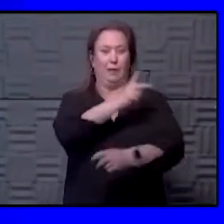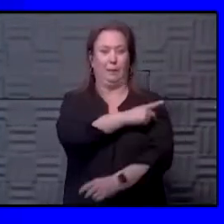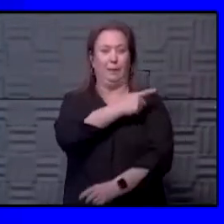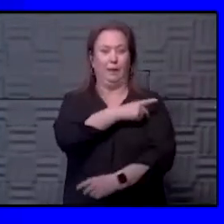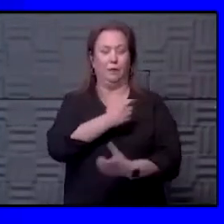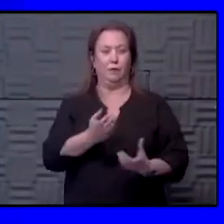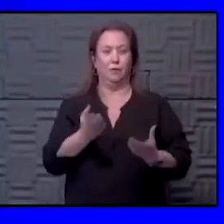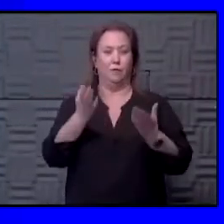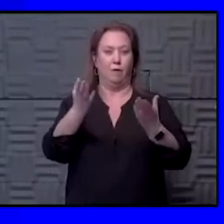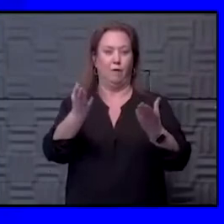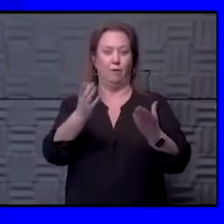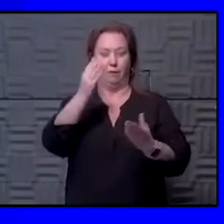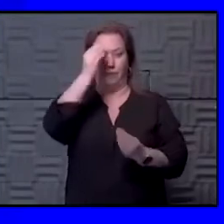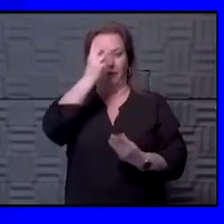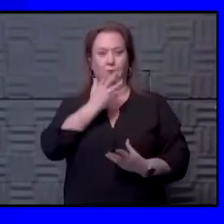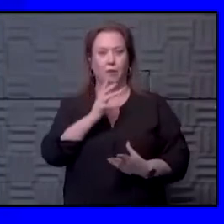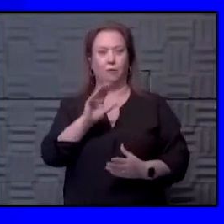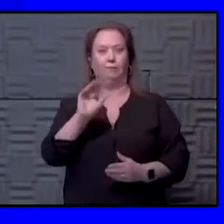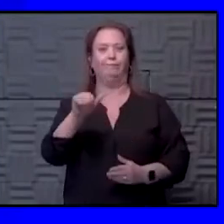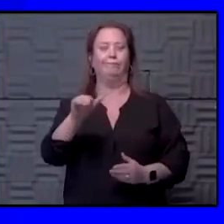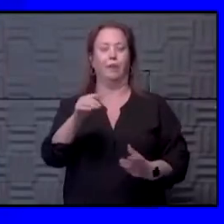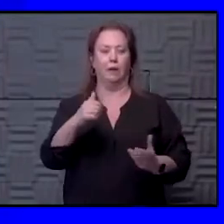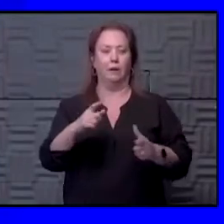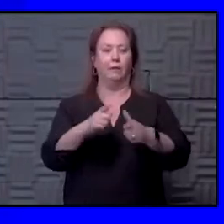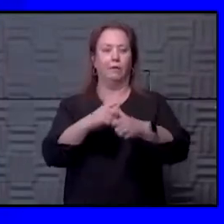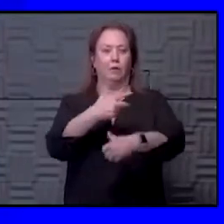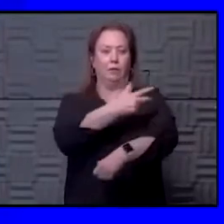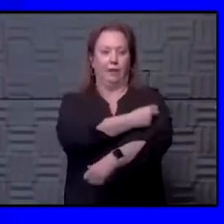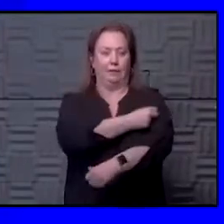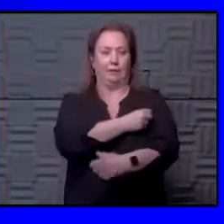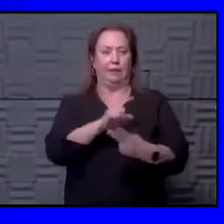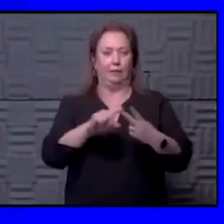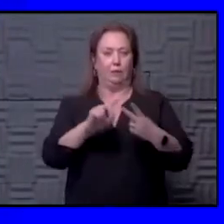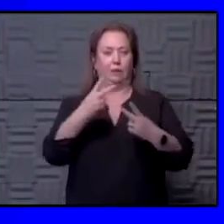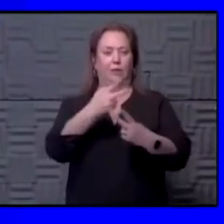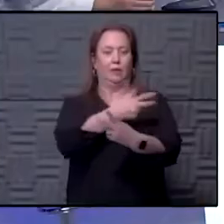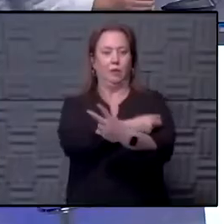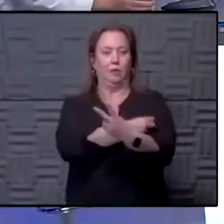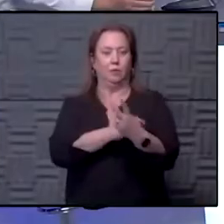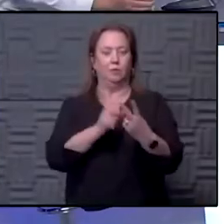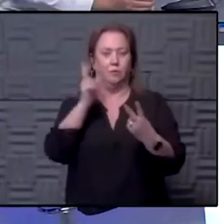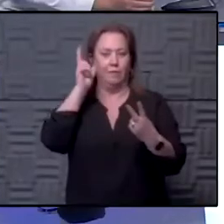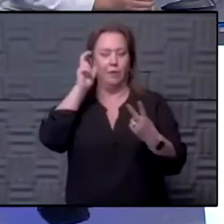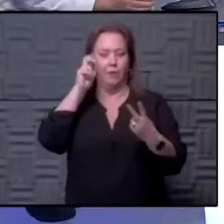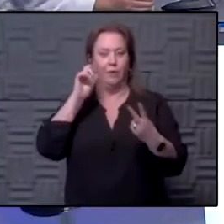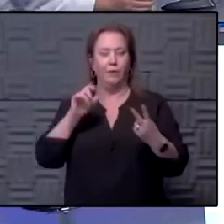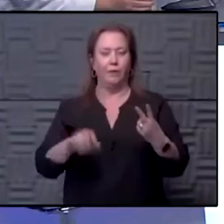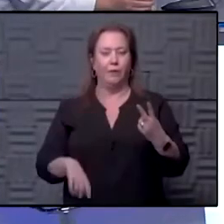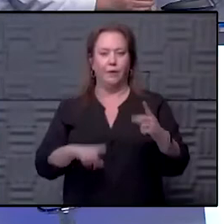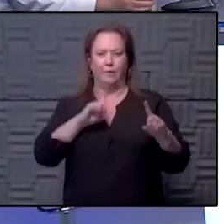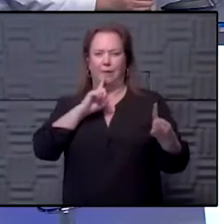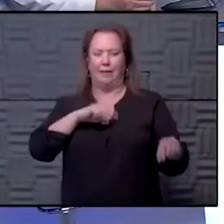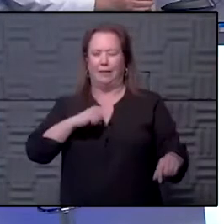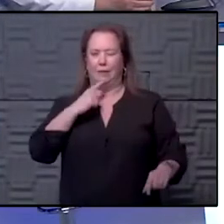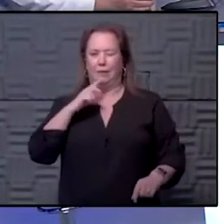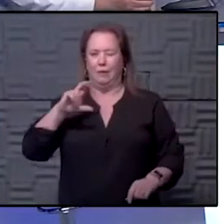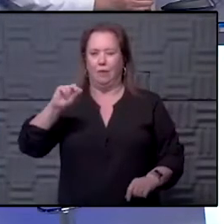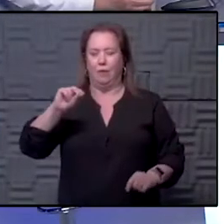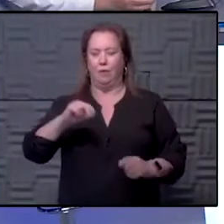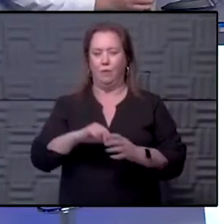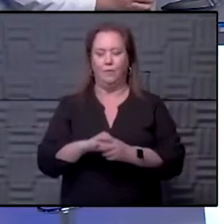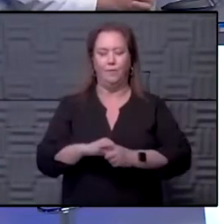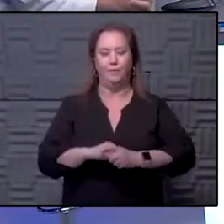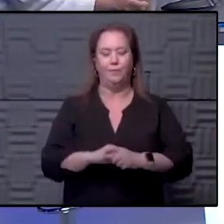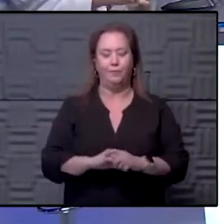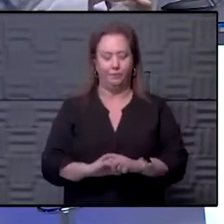offer that information to us. Oh, by the way, I did get my first or my second dose. Yeah, we've certainly not heard it. I'm going to bet that the answer is no, but I don't know that for